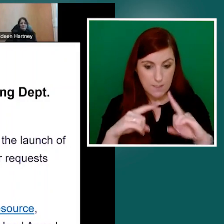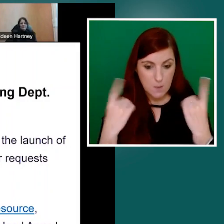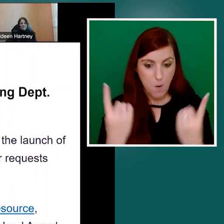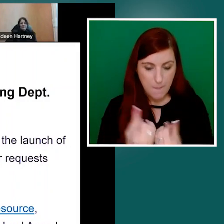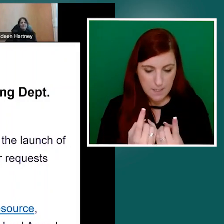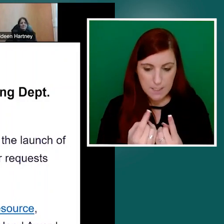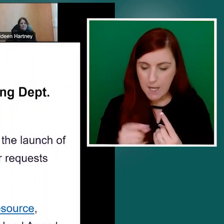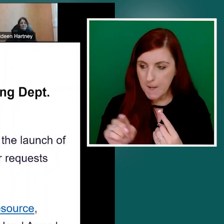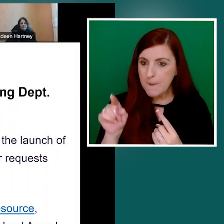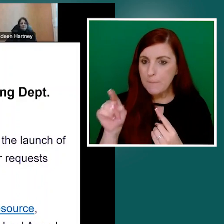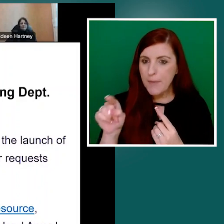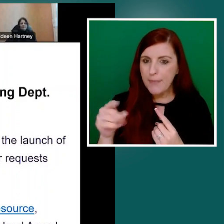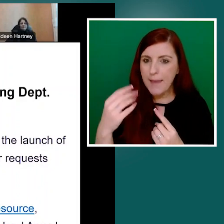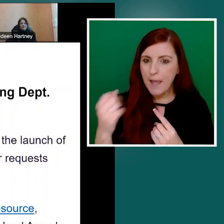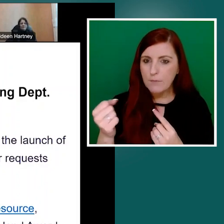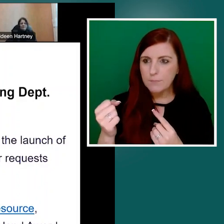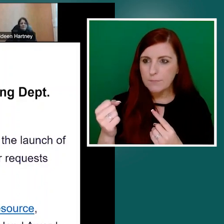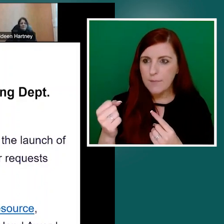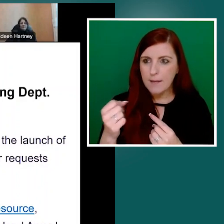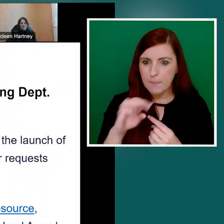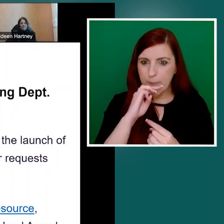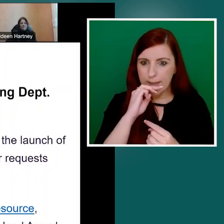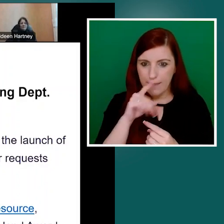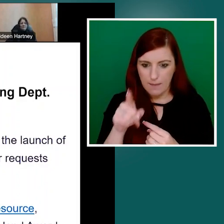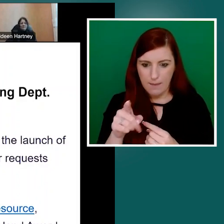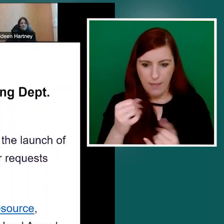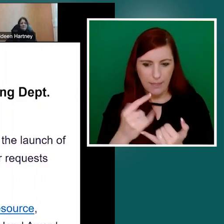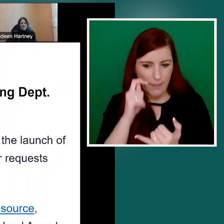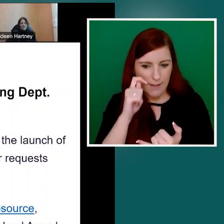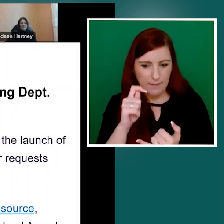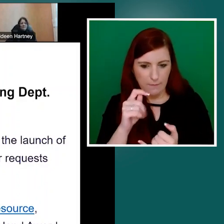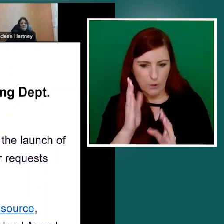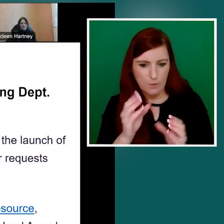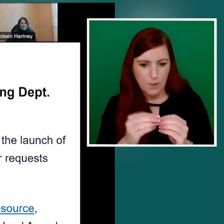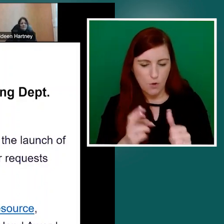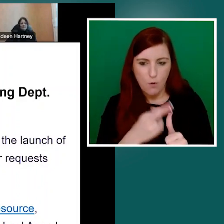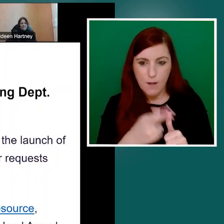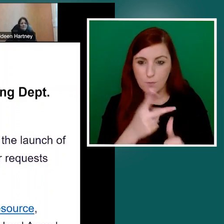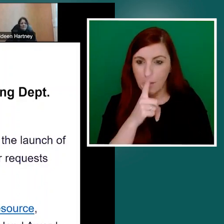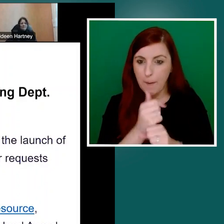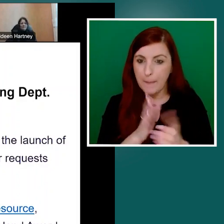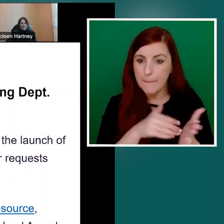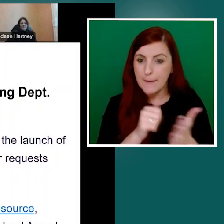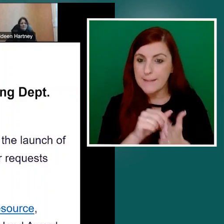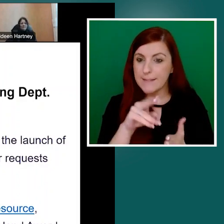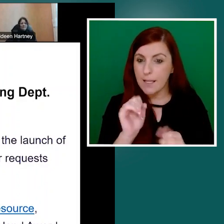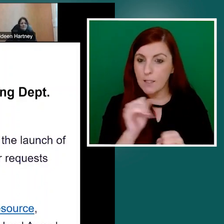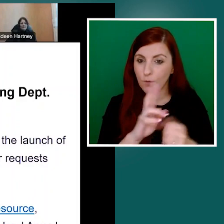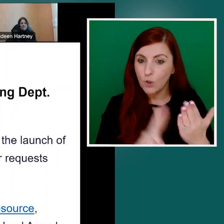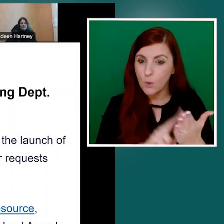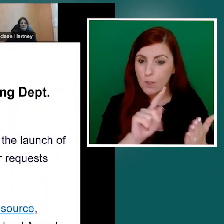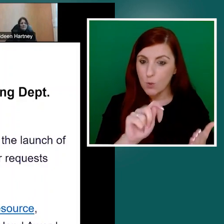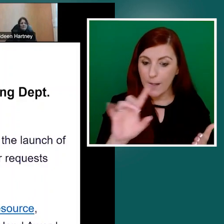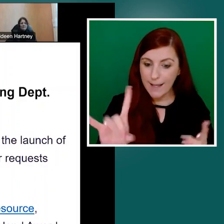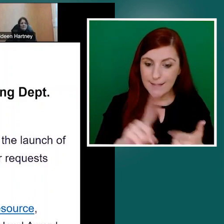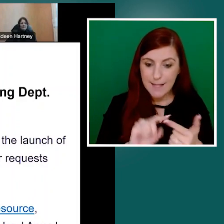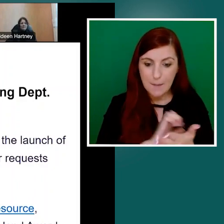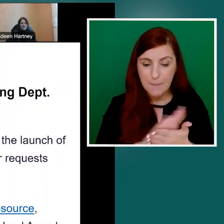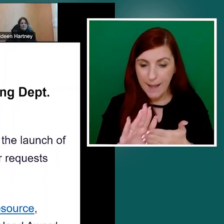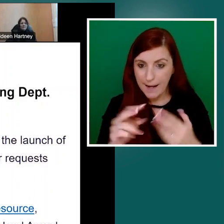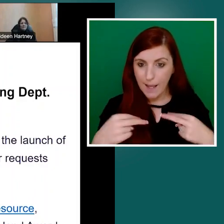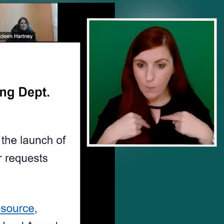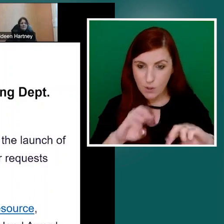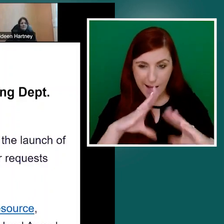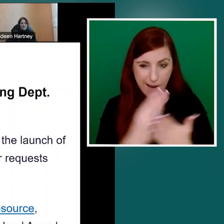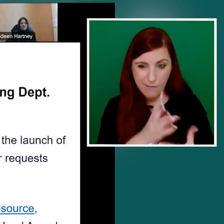case for using the toolkit and plain language and all that's in it. That's, you know, for Dun Leary Housing Department, it resulted